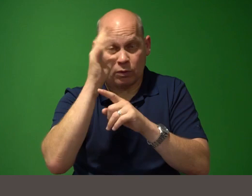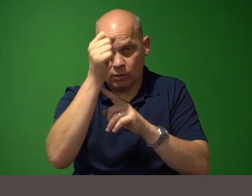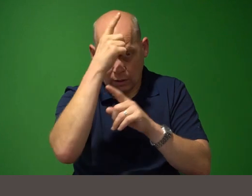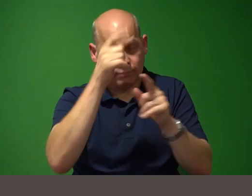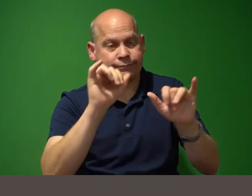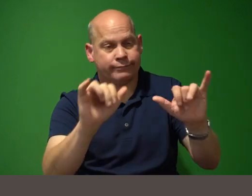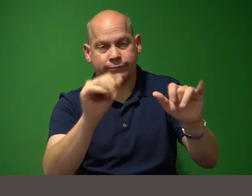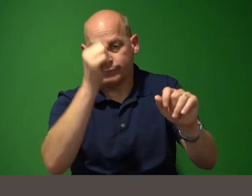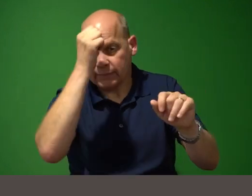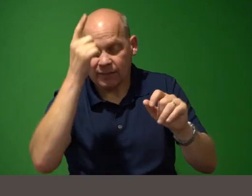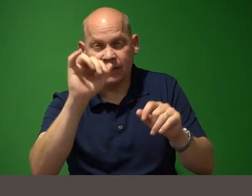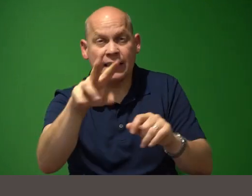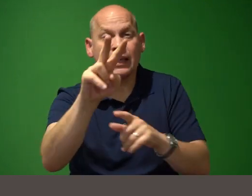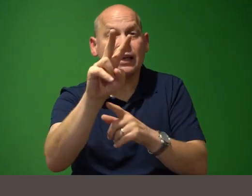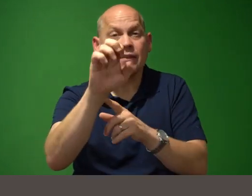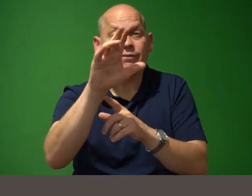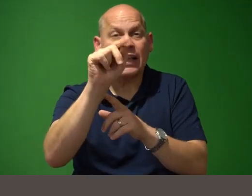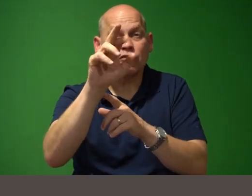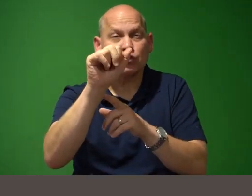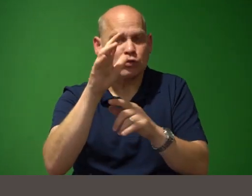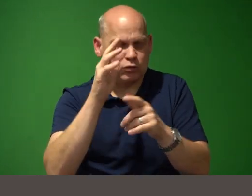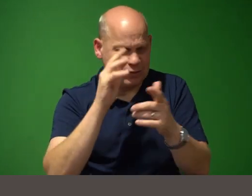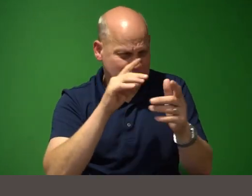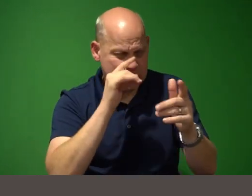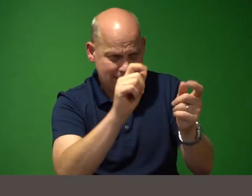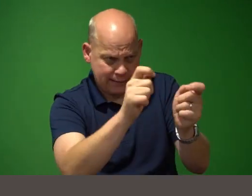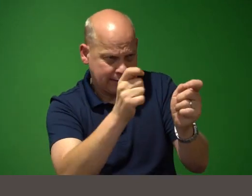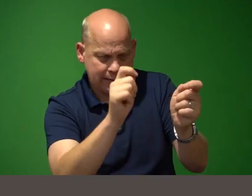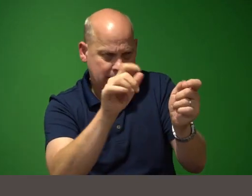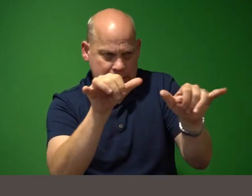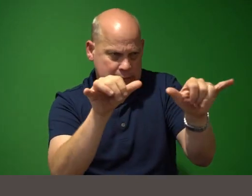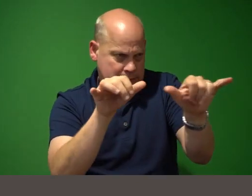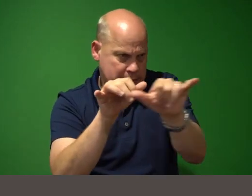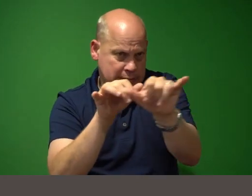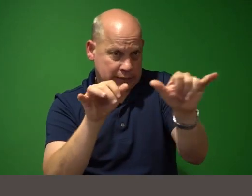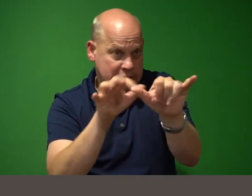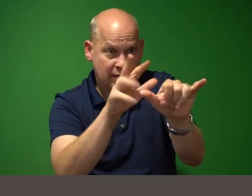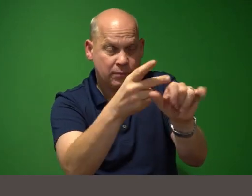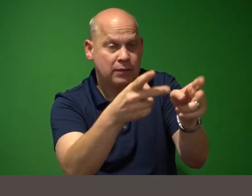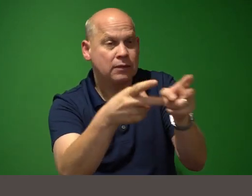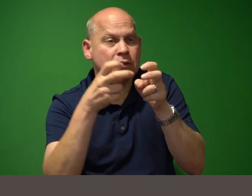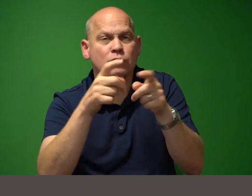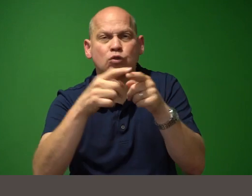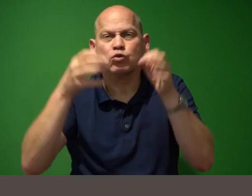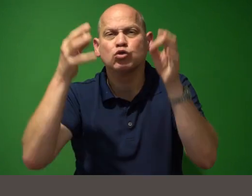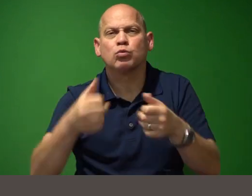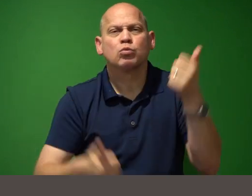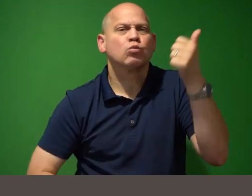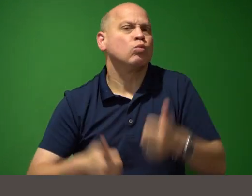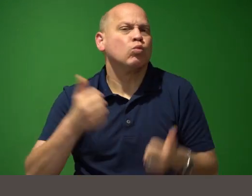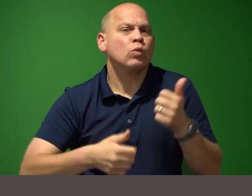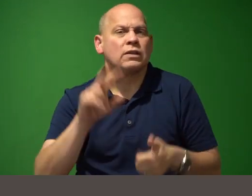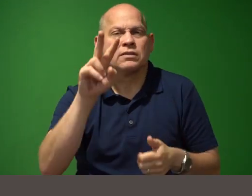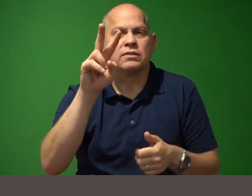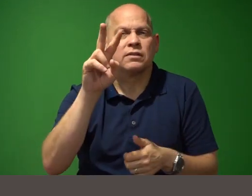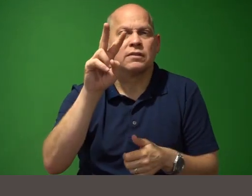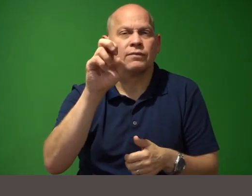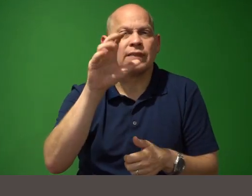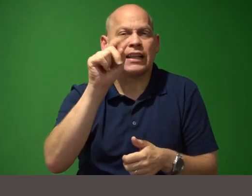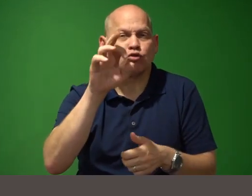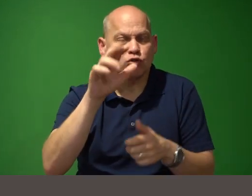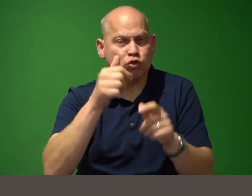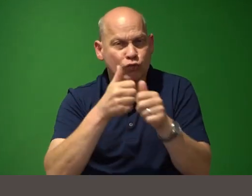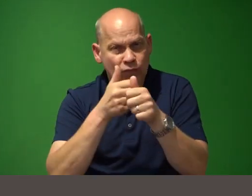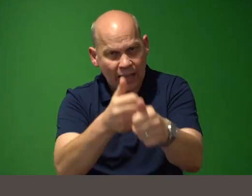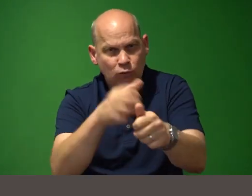their similarity to be able to predict what vector may follow a sequence of vectors or in our